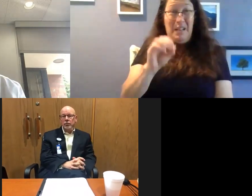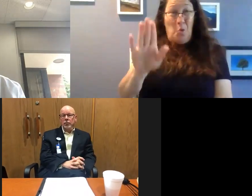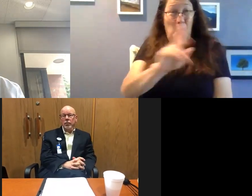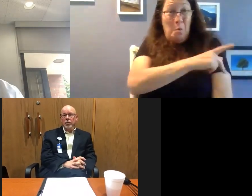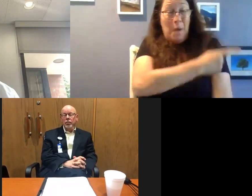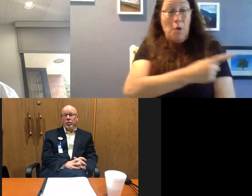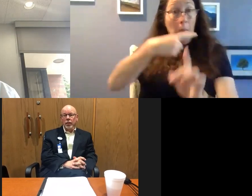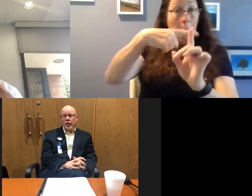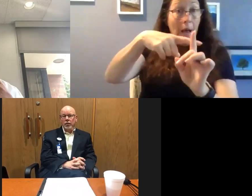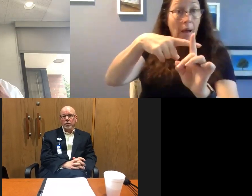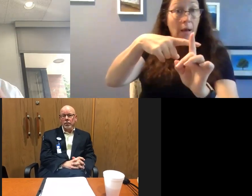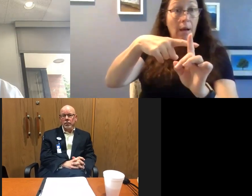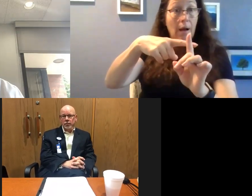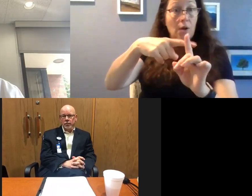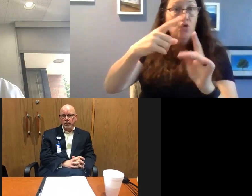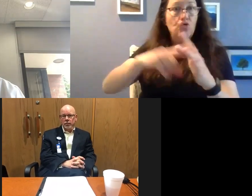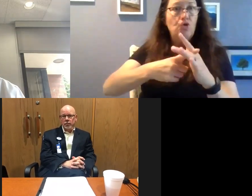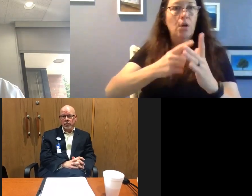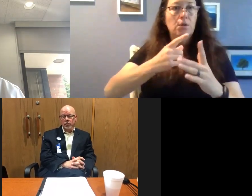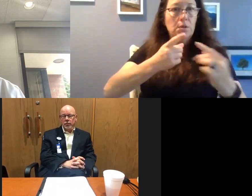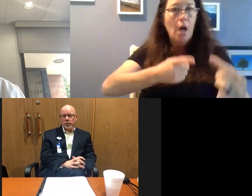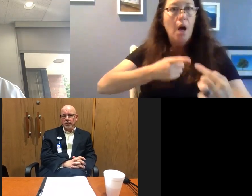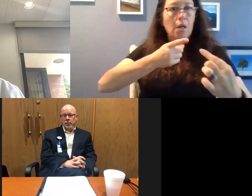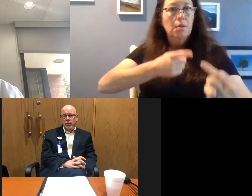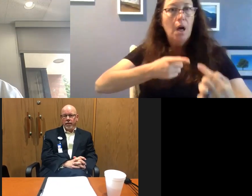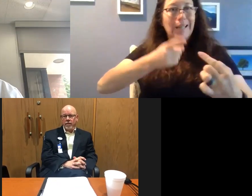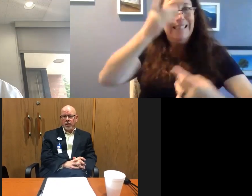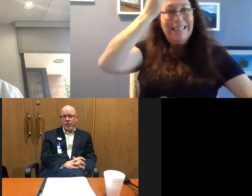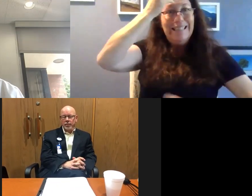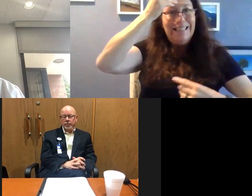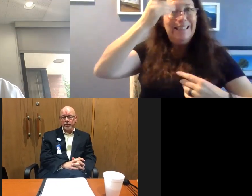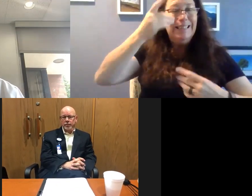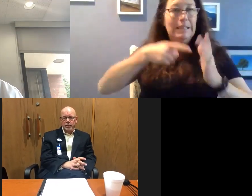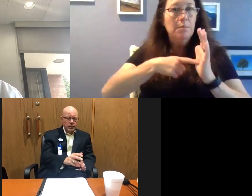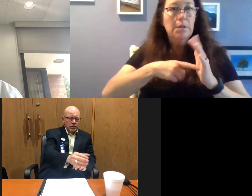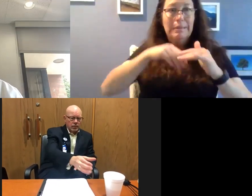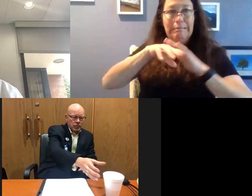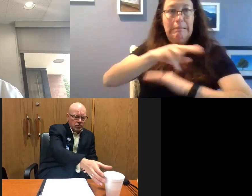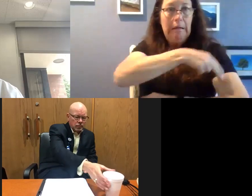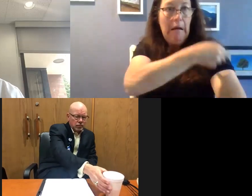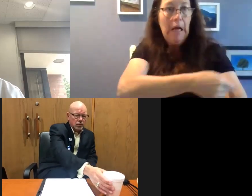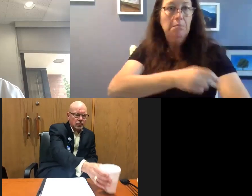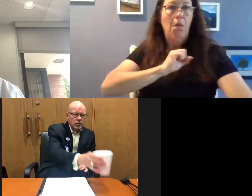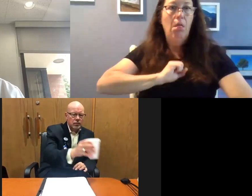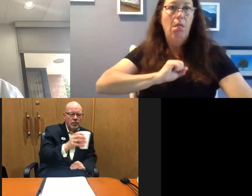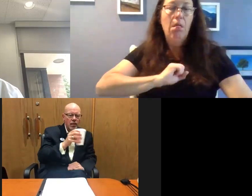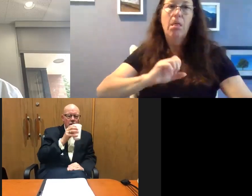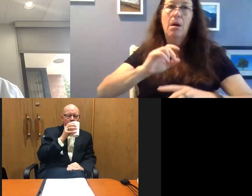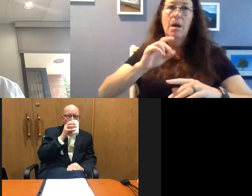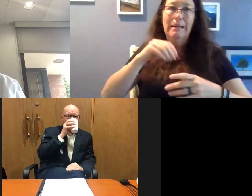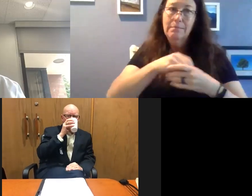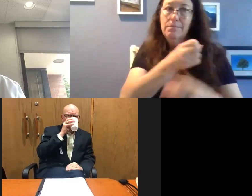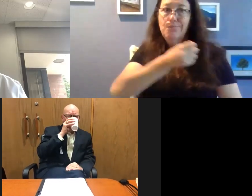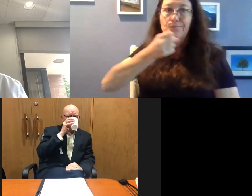who are positive then start to have difficult disease issues. They come into the hospital, they come into the ICU,